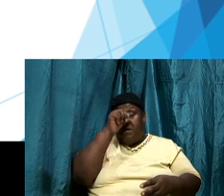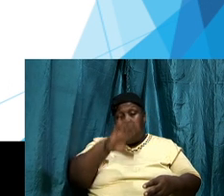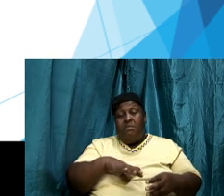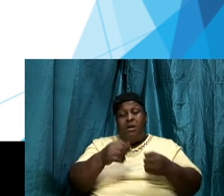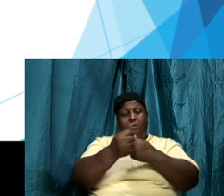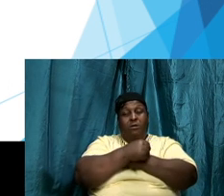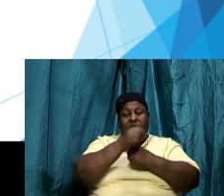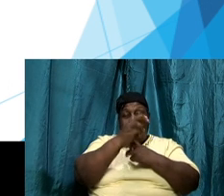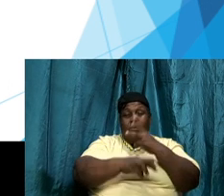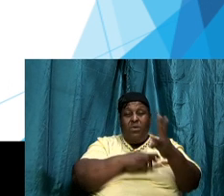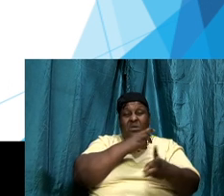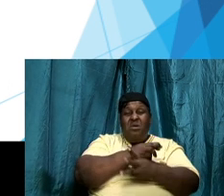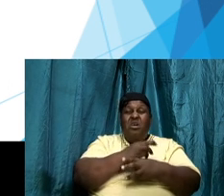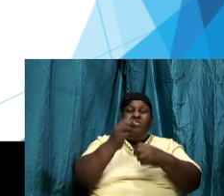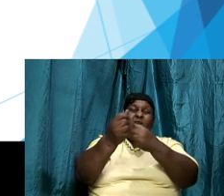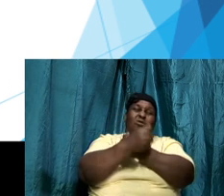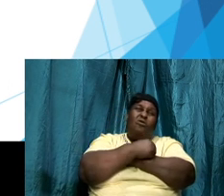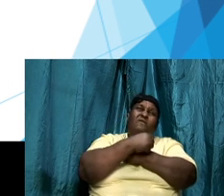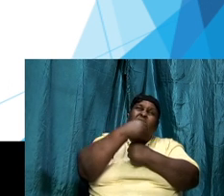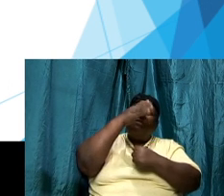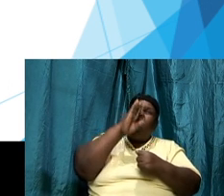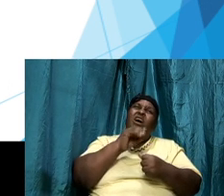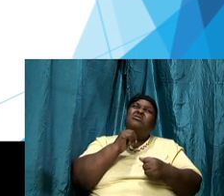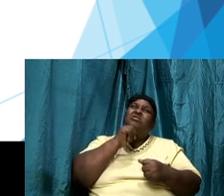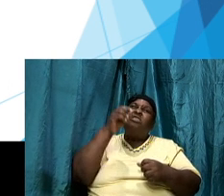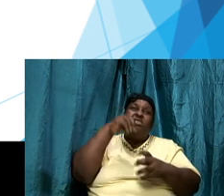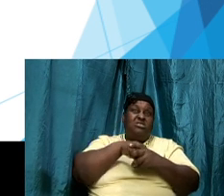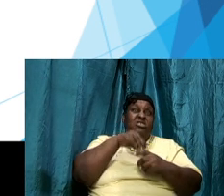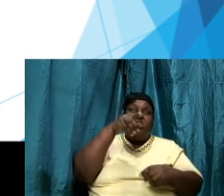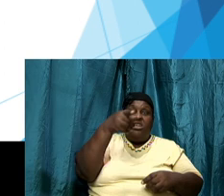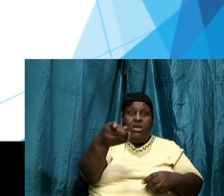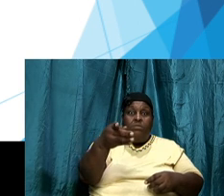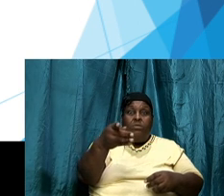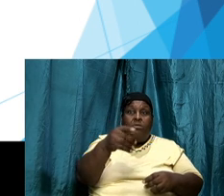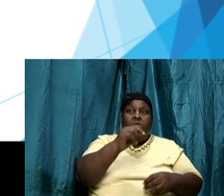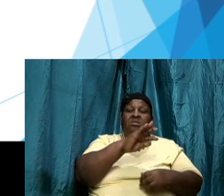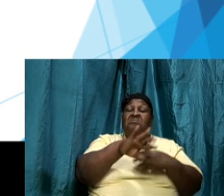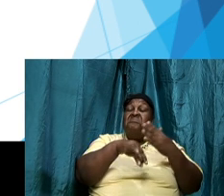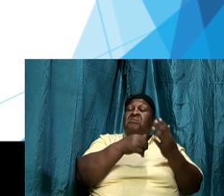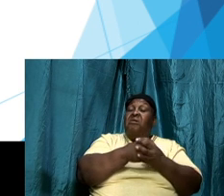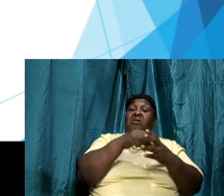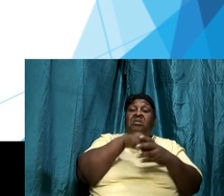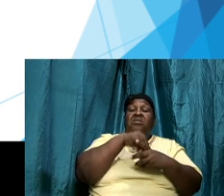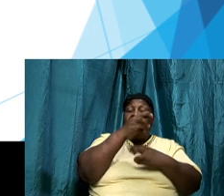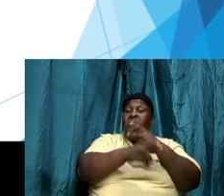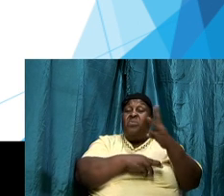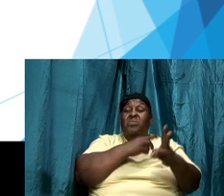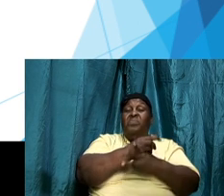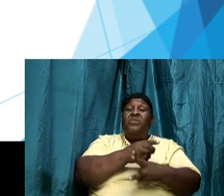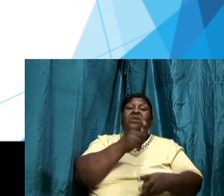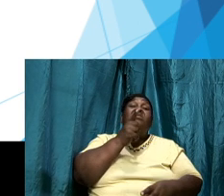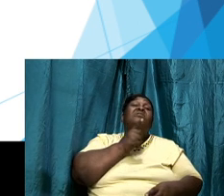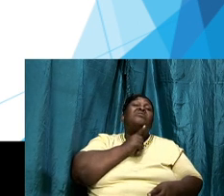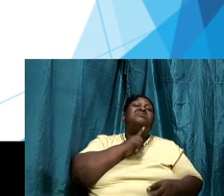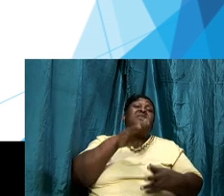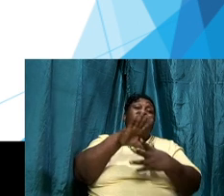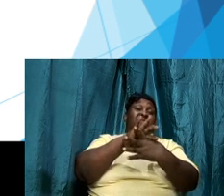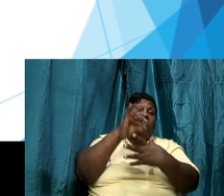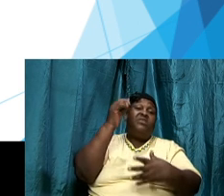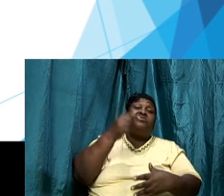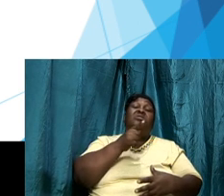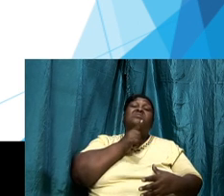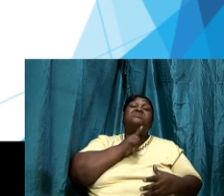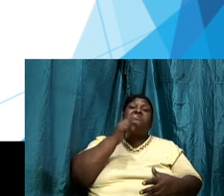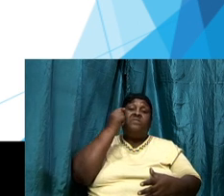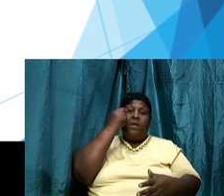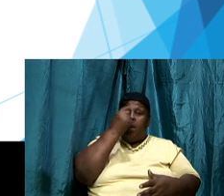the love of the father is not in him all that is in the world the lust of the flesh and the lust of the eye and the pride of life